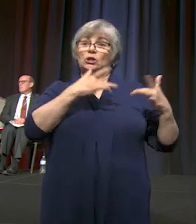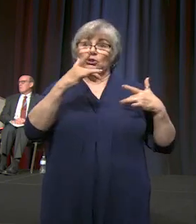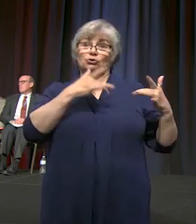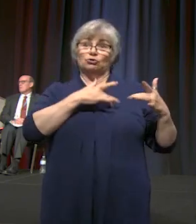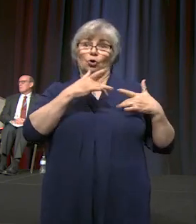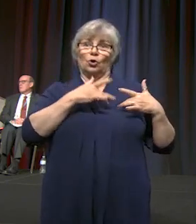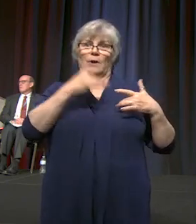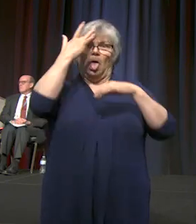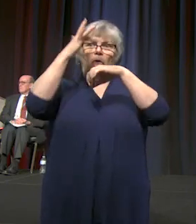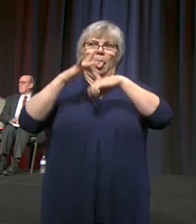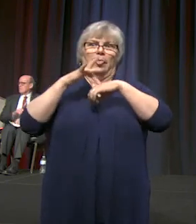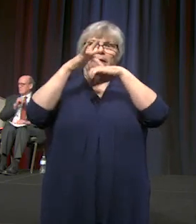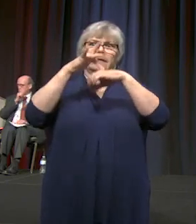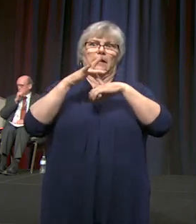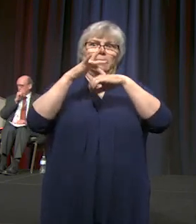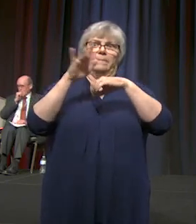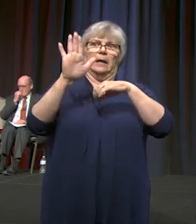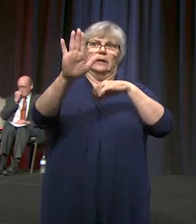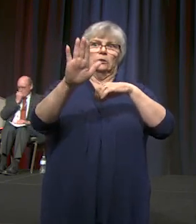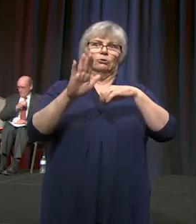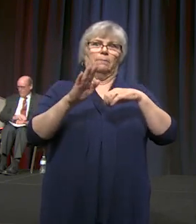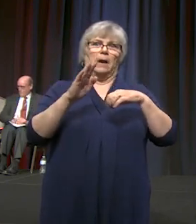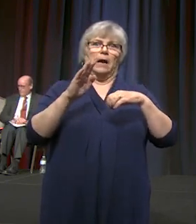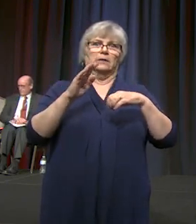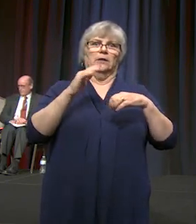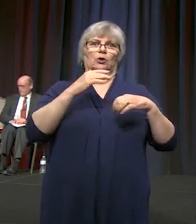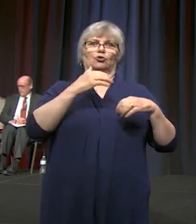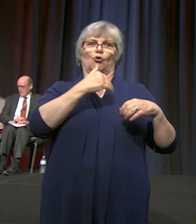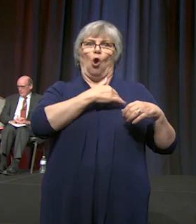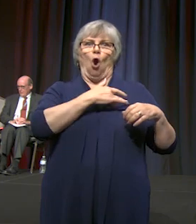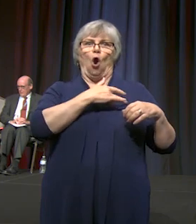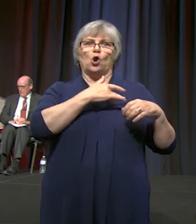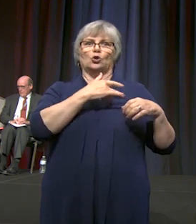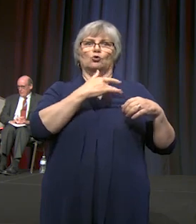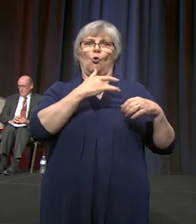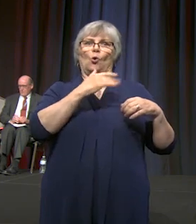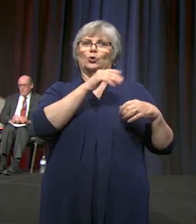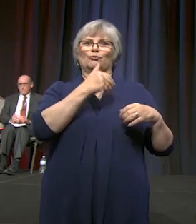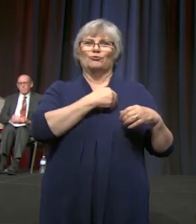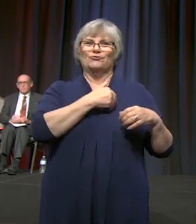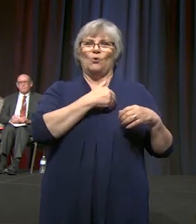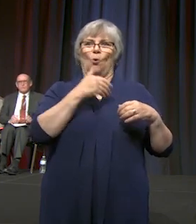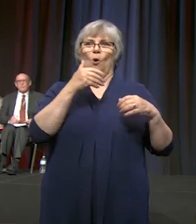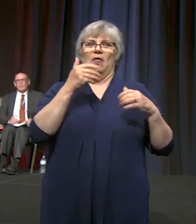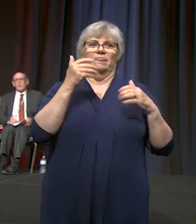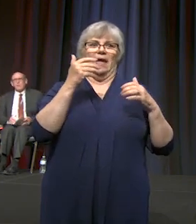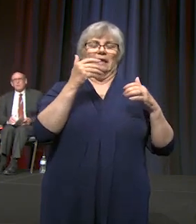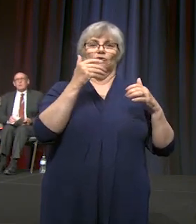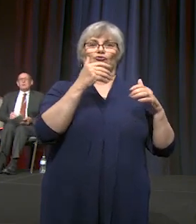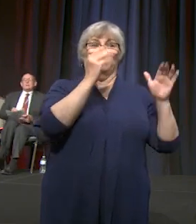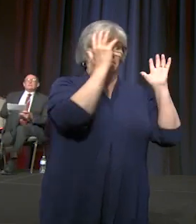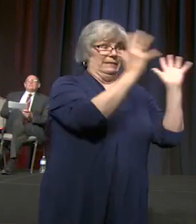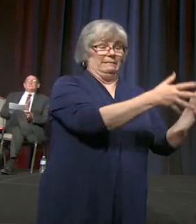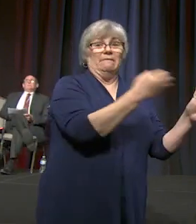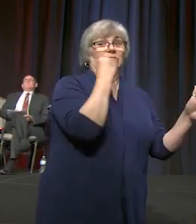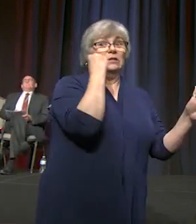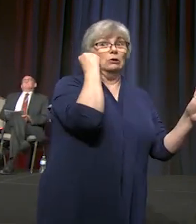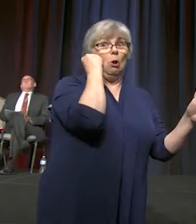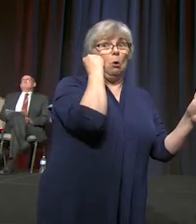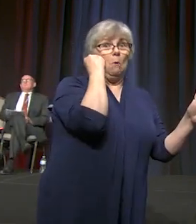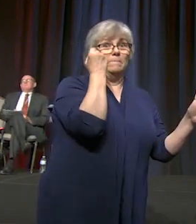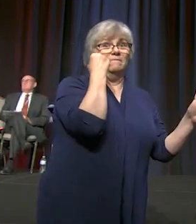is occupying your mind or your heart or your soul that you have left behind in order to be here together?